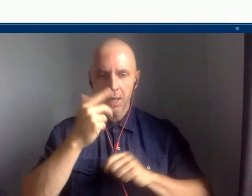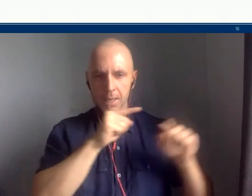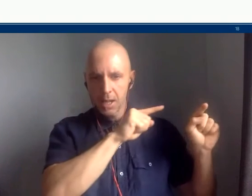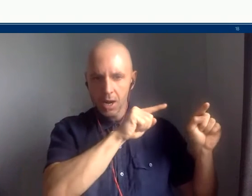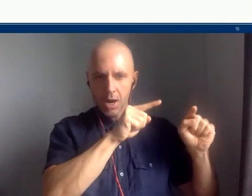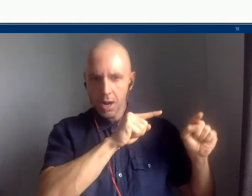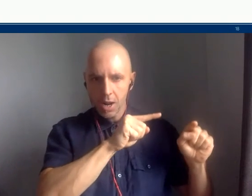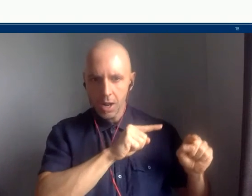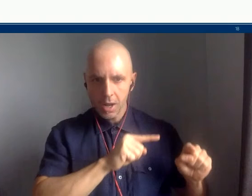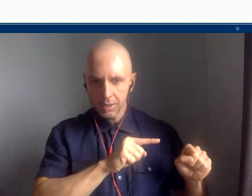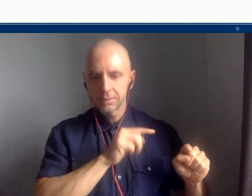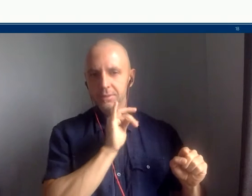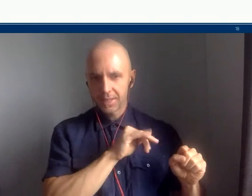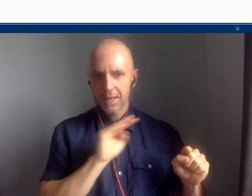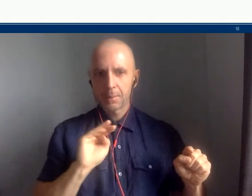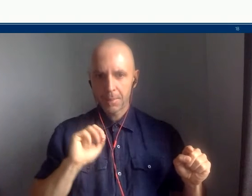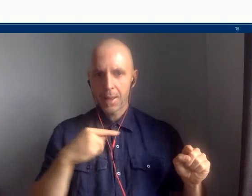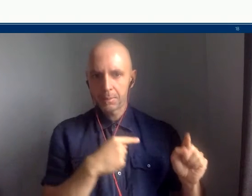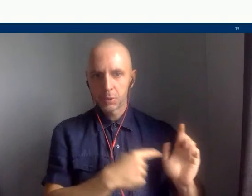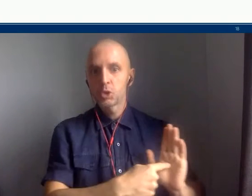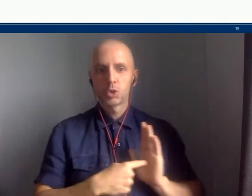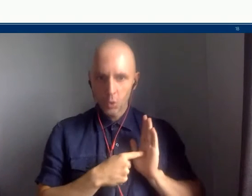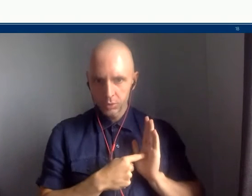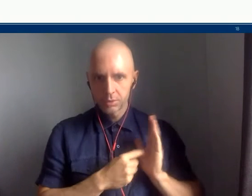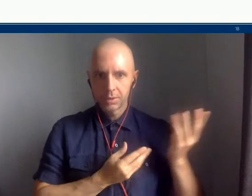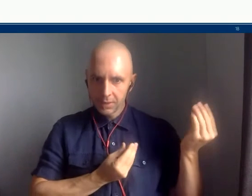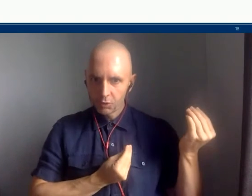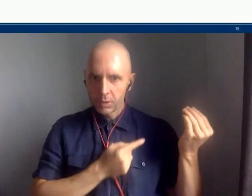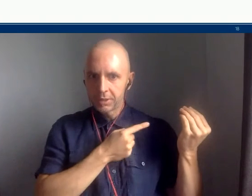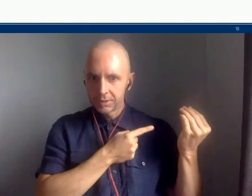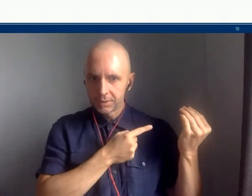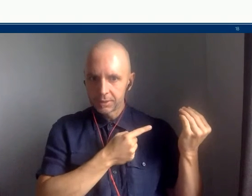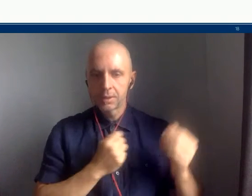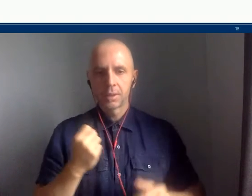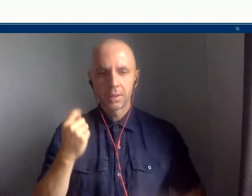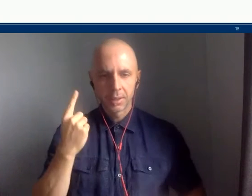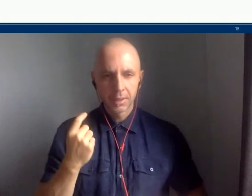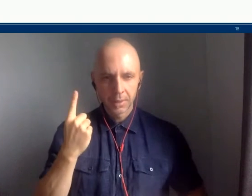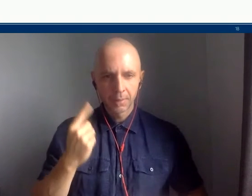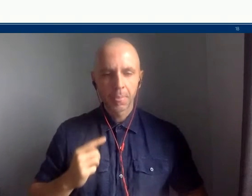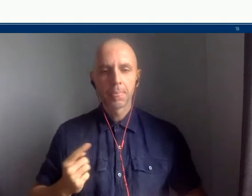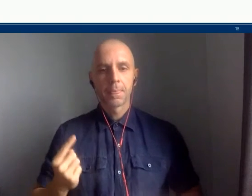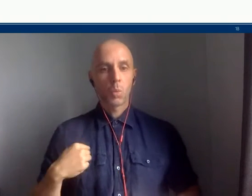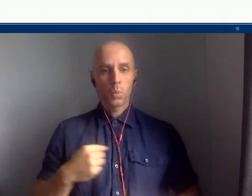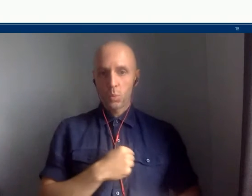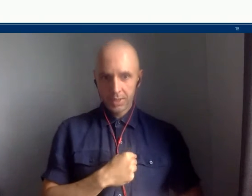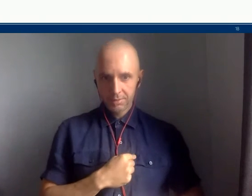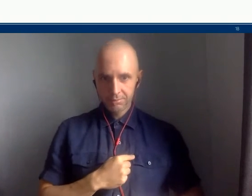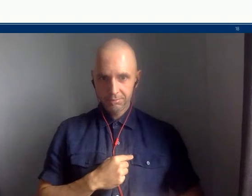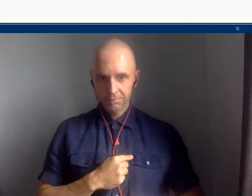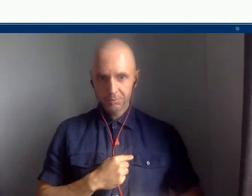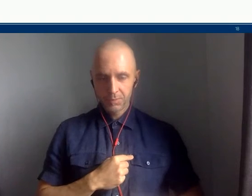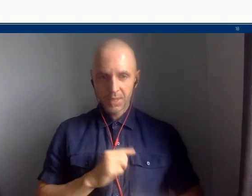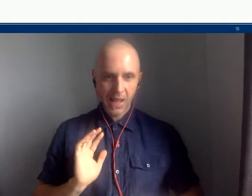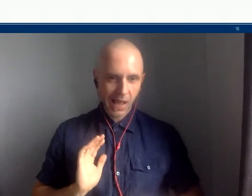to distance? If time is no longer a factor, you can see in our maps how our